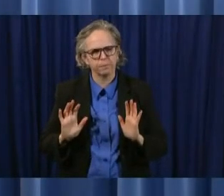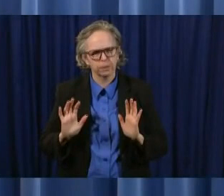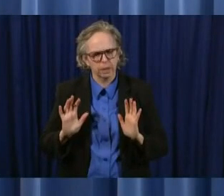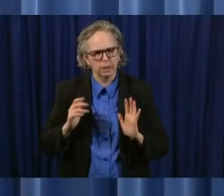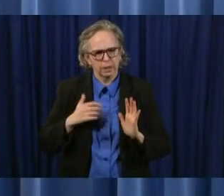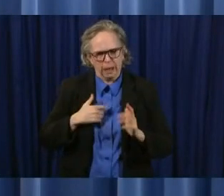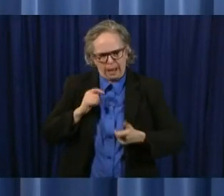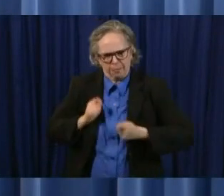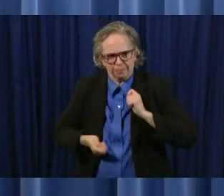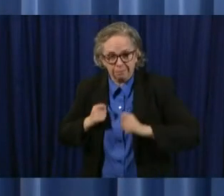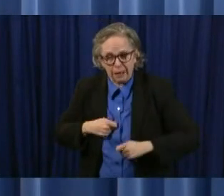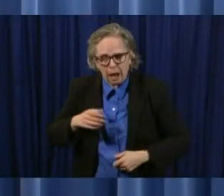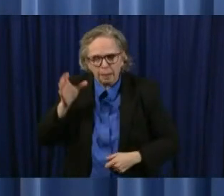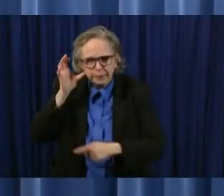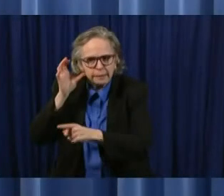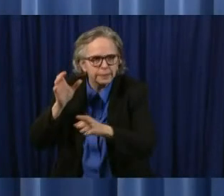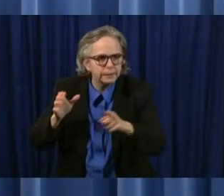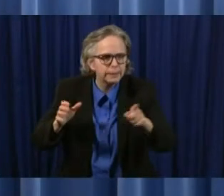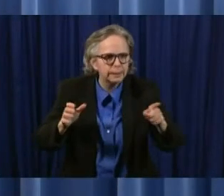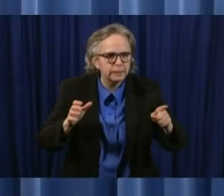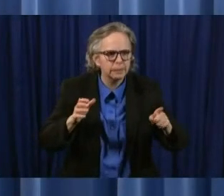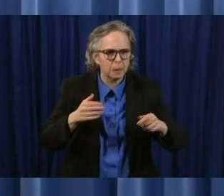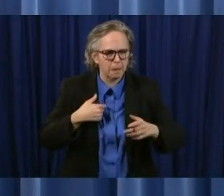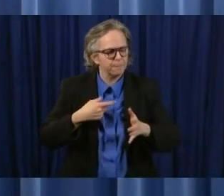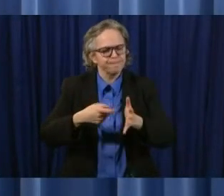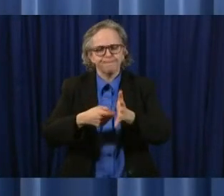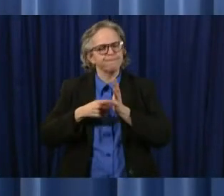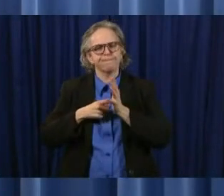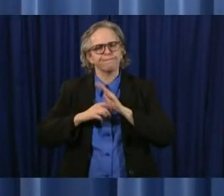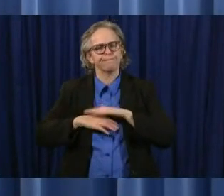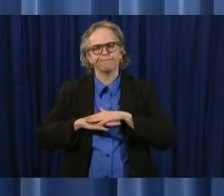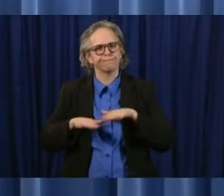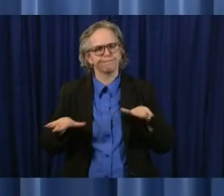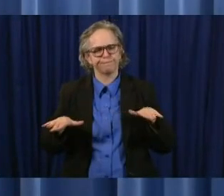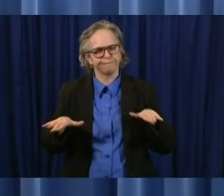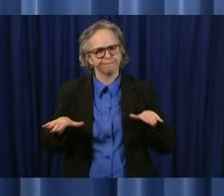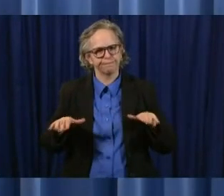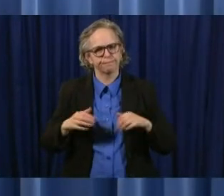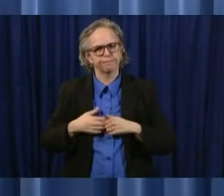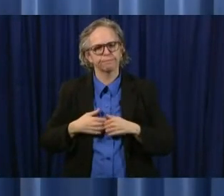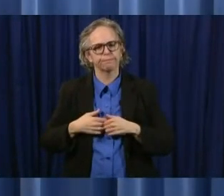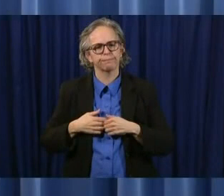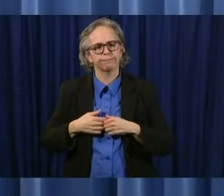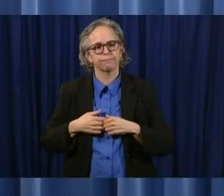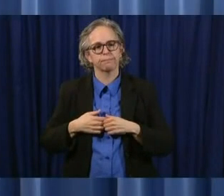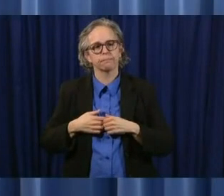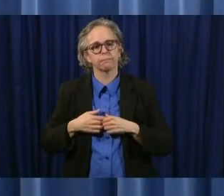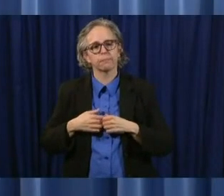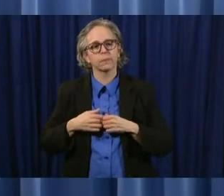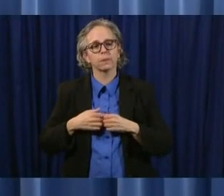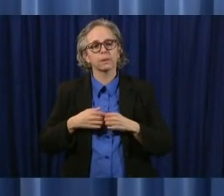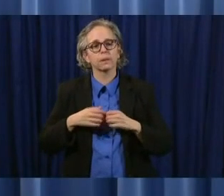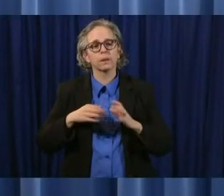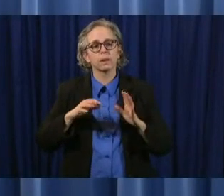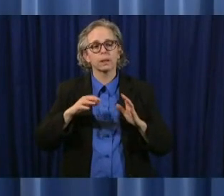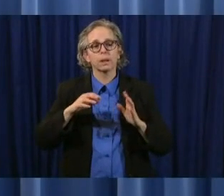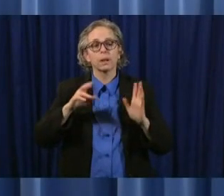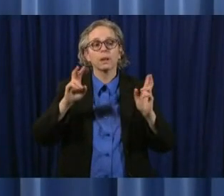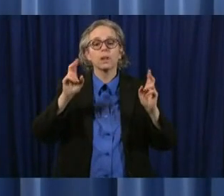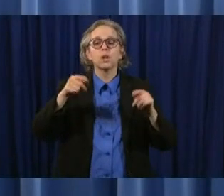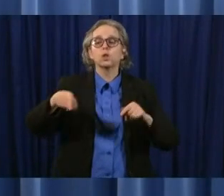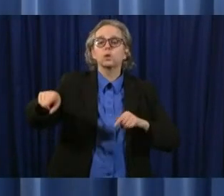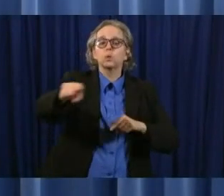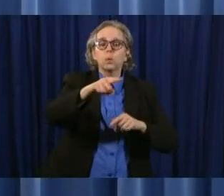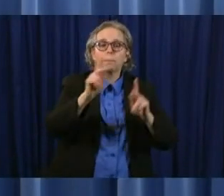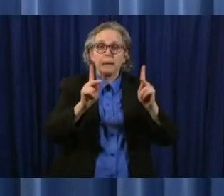not going to mandate this we're going to leave it up to the individual customer but it is going to be